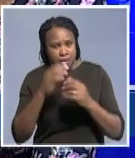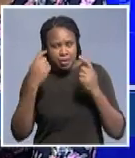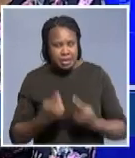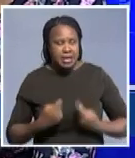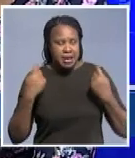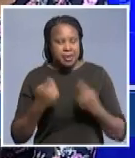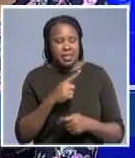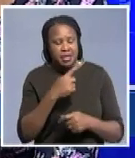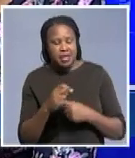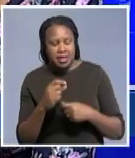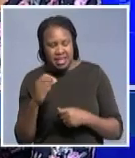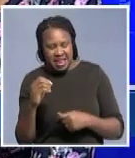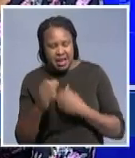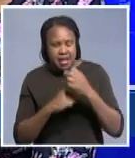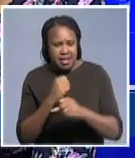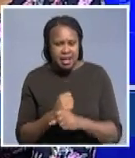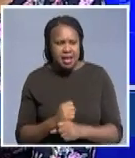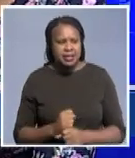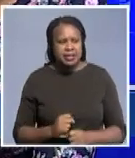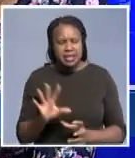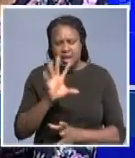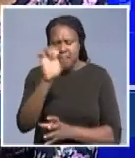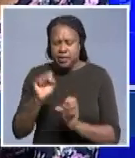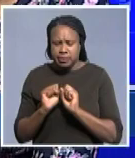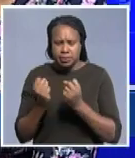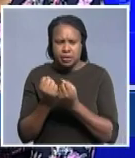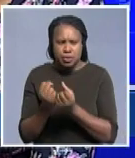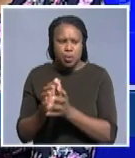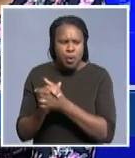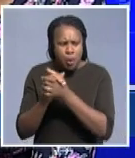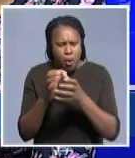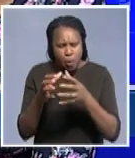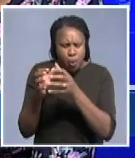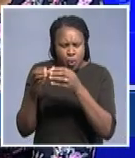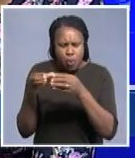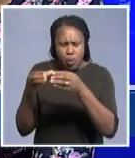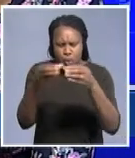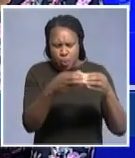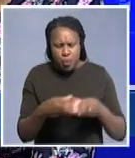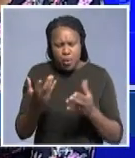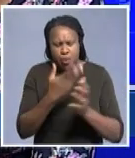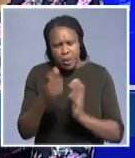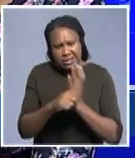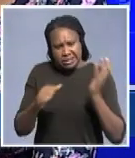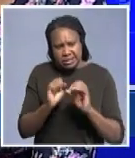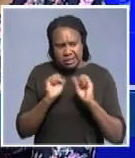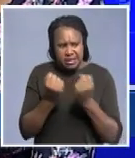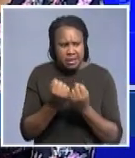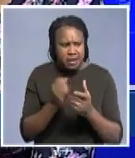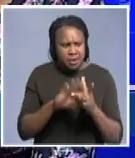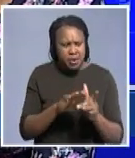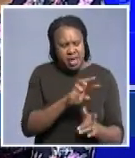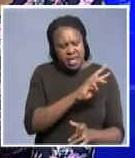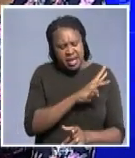anniversary so it's basically a pan-african organization regrouping all the tax administration on the continent currently we are approximately 38